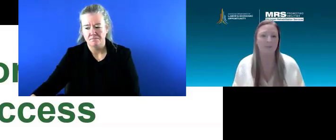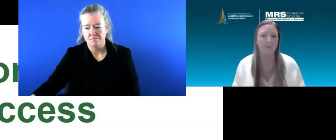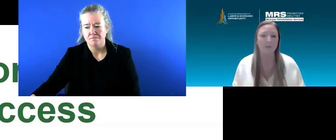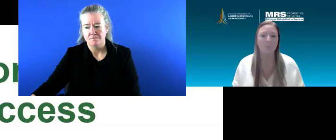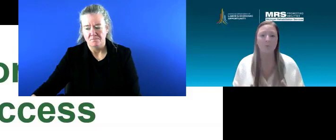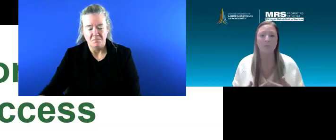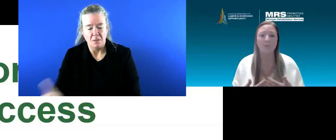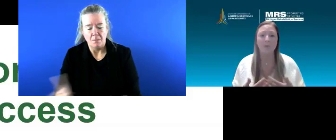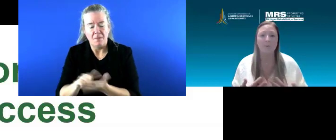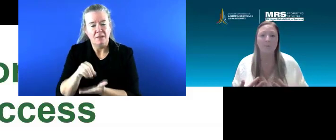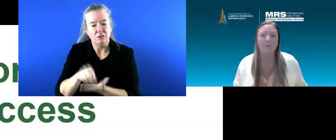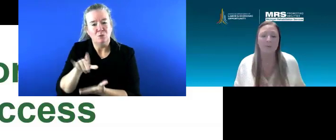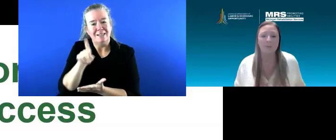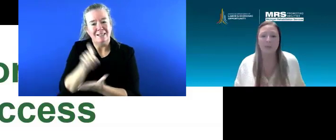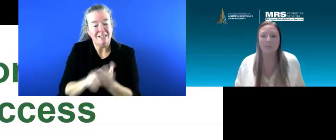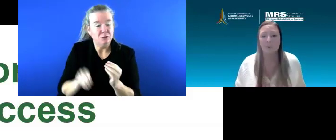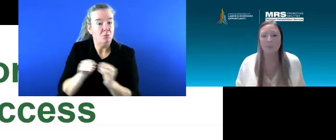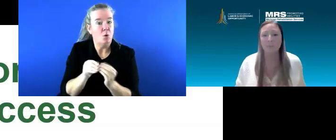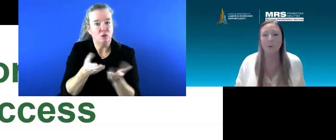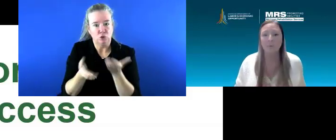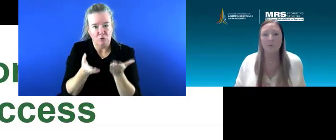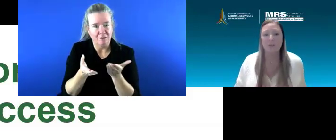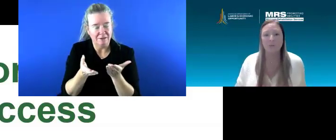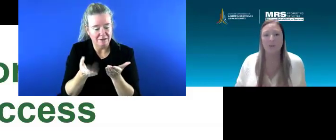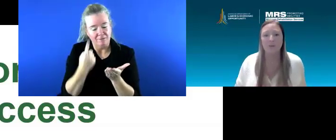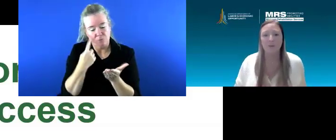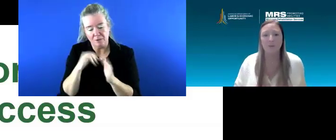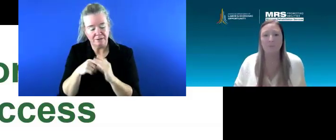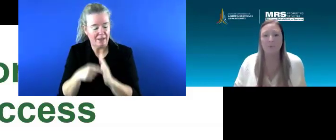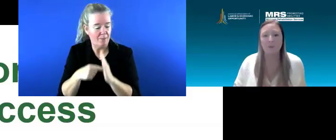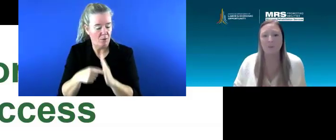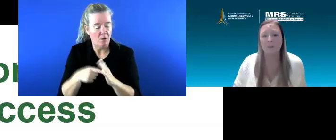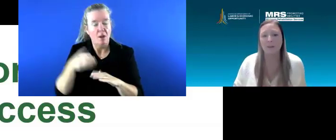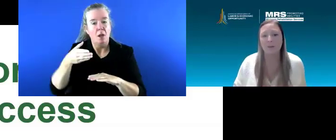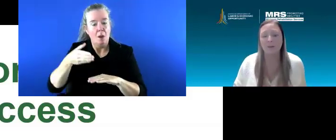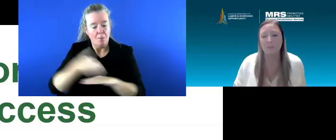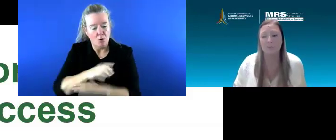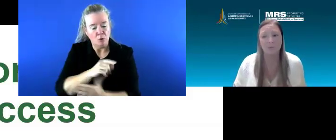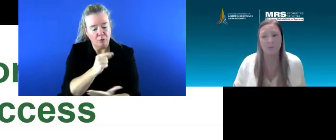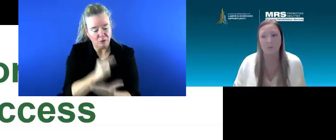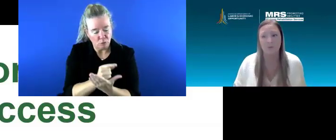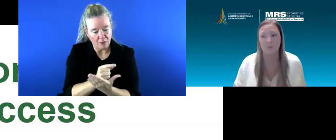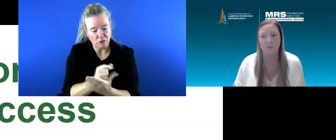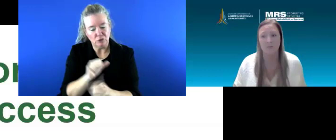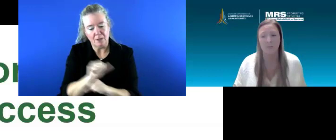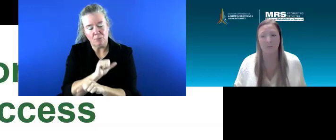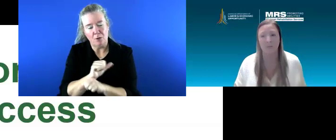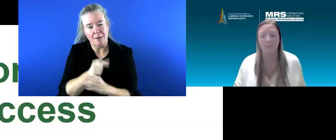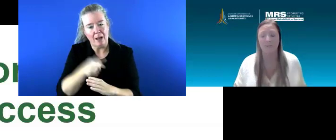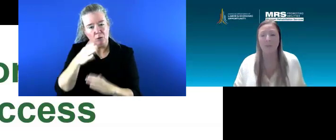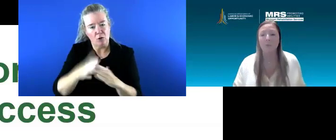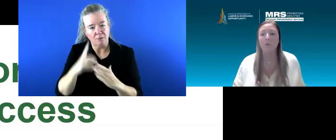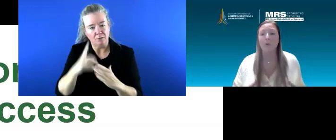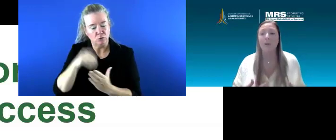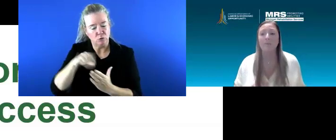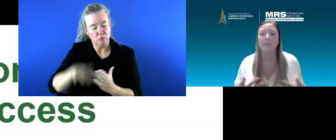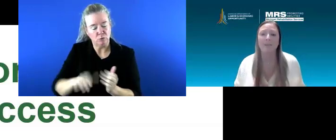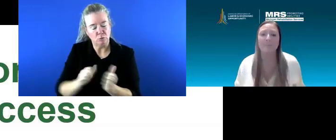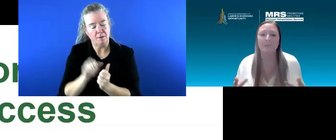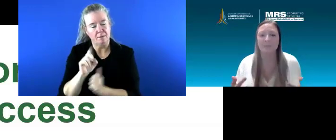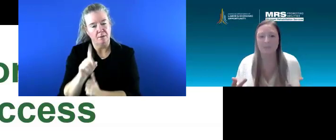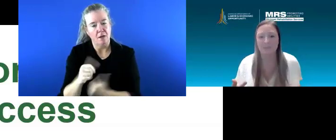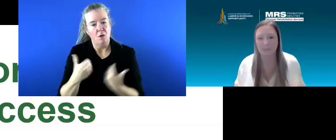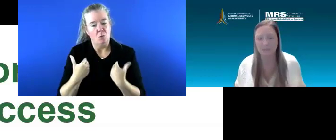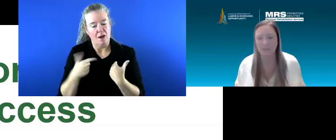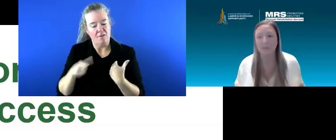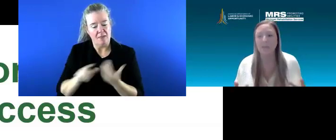needs. We're looking at promoting that post graduation employment and outcomes for students with disabilities. We're having